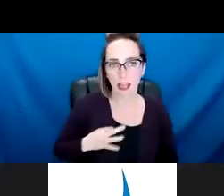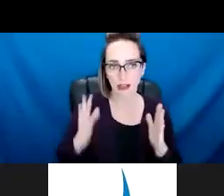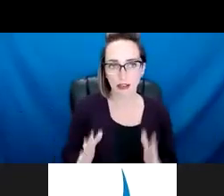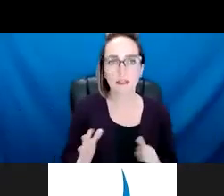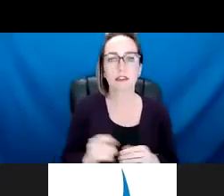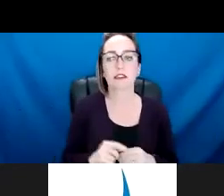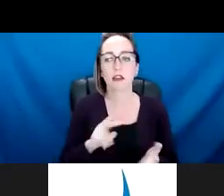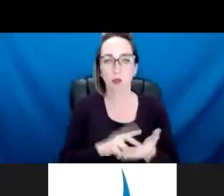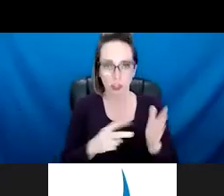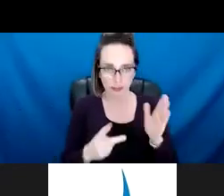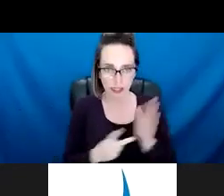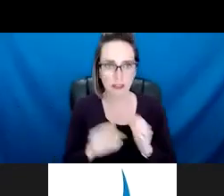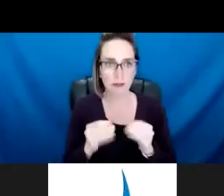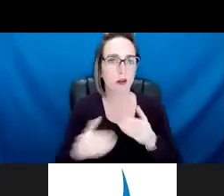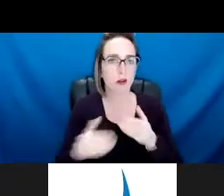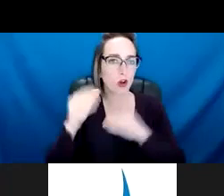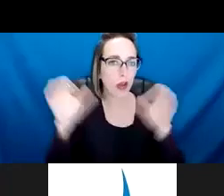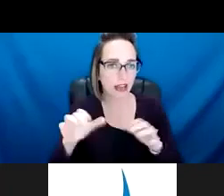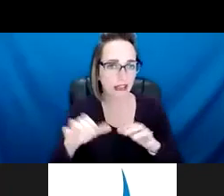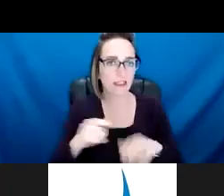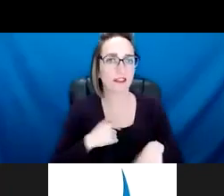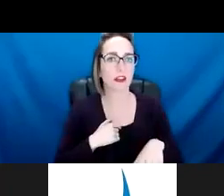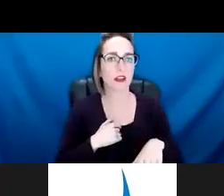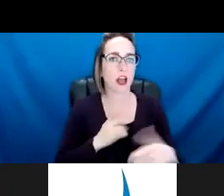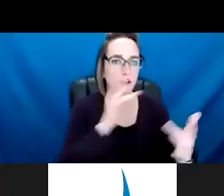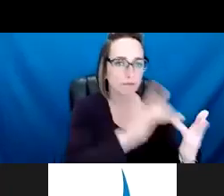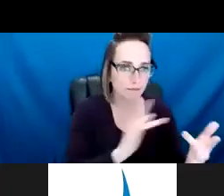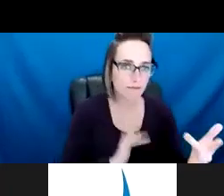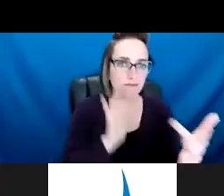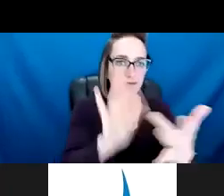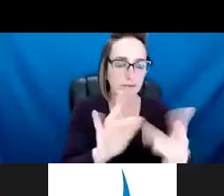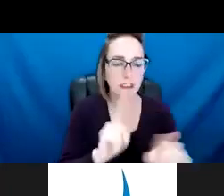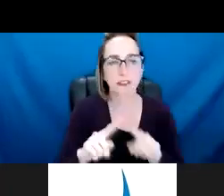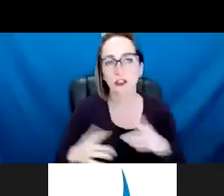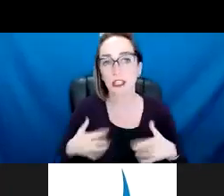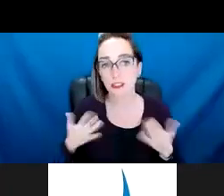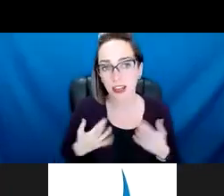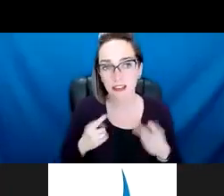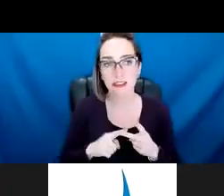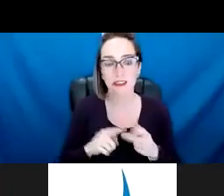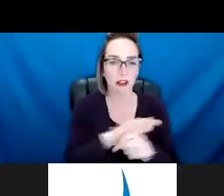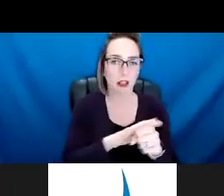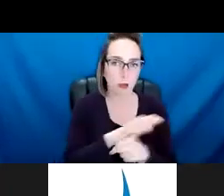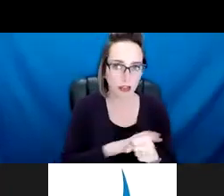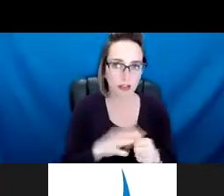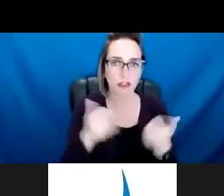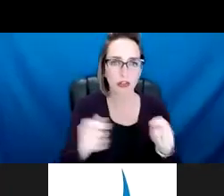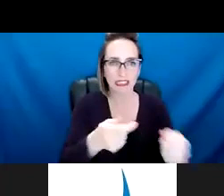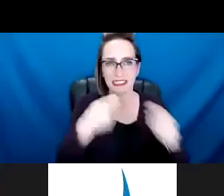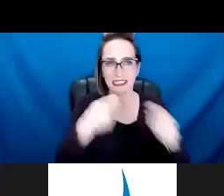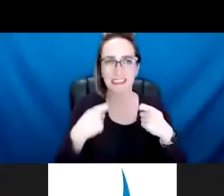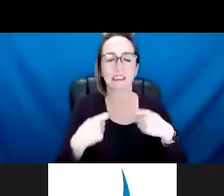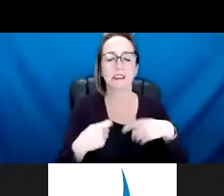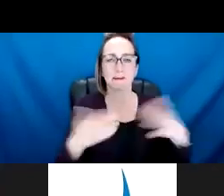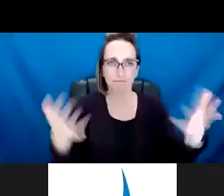different targeting different events, different locations to try to spread the word and try to get